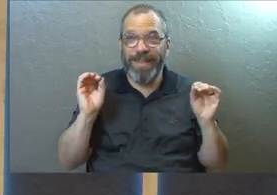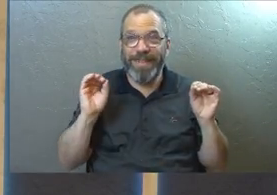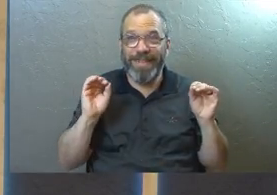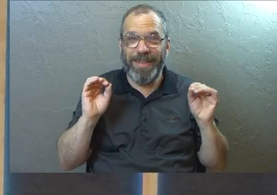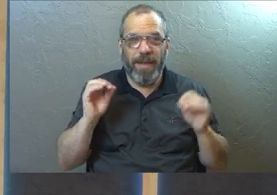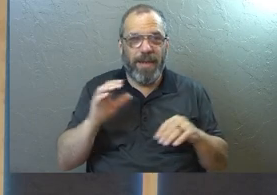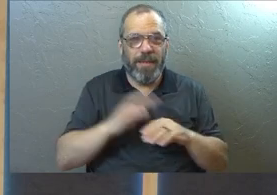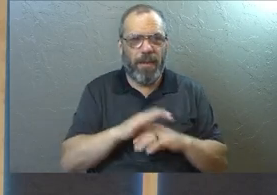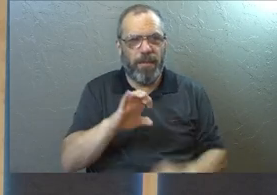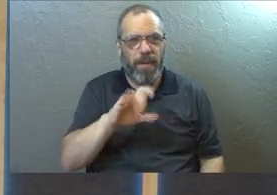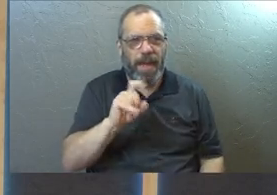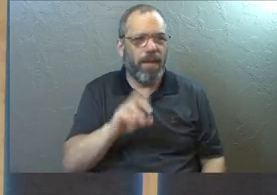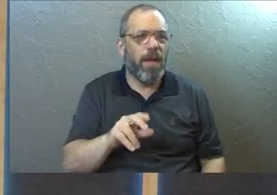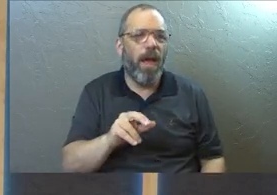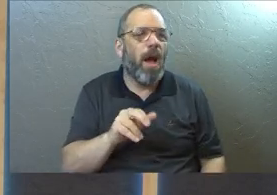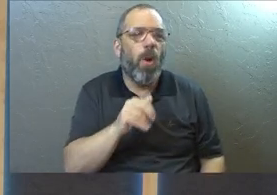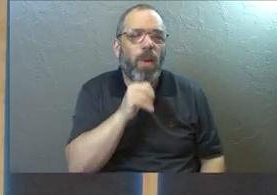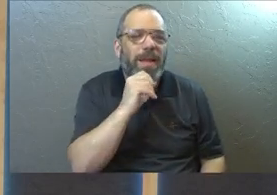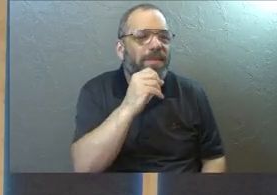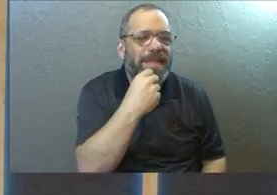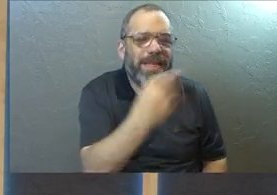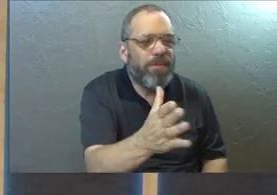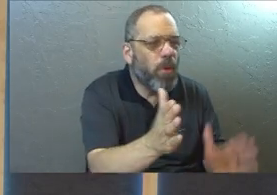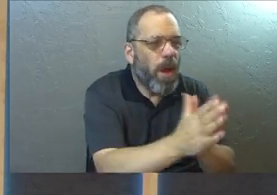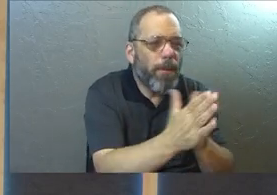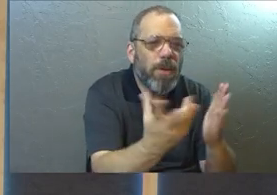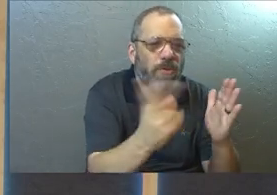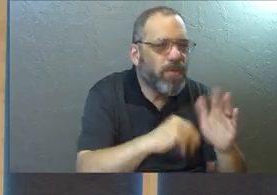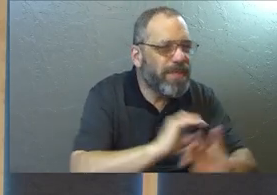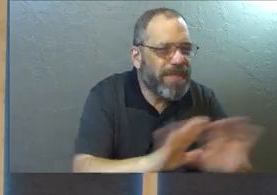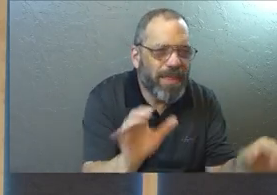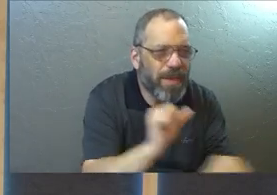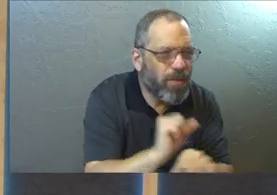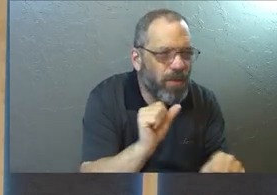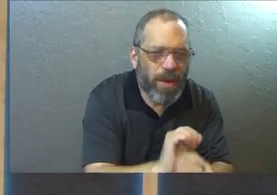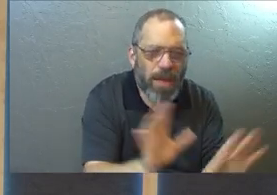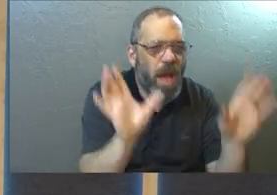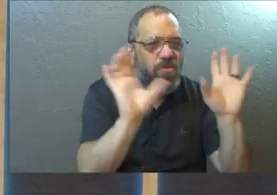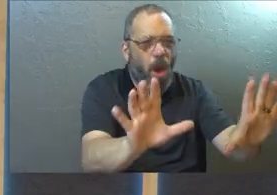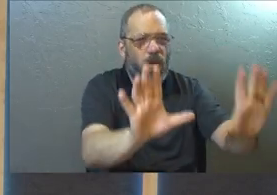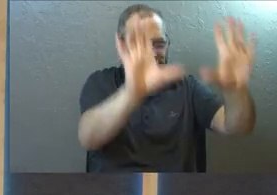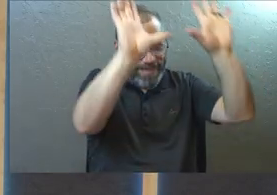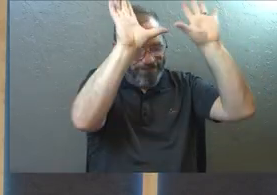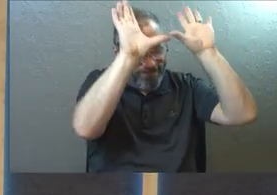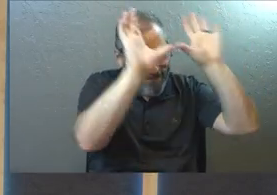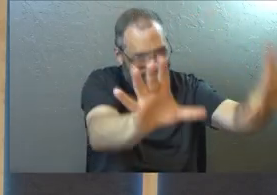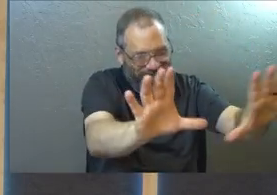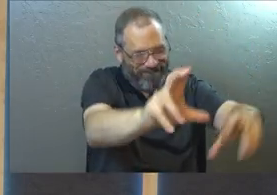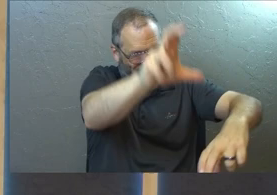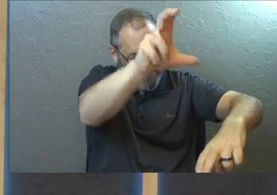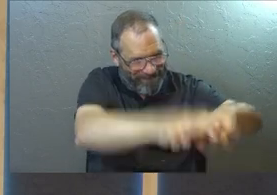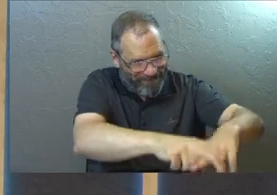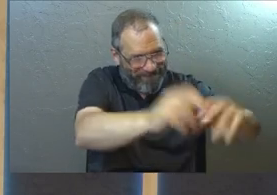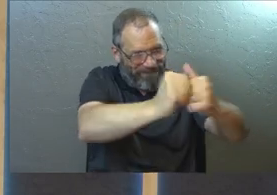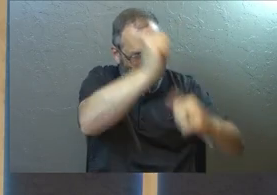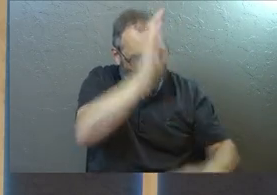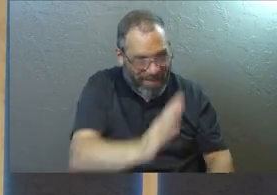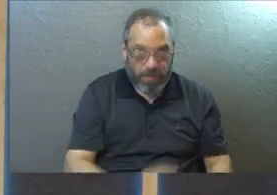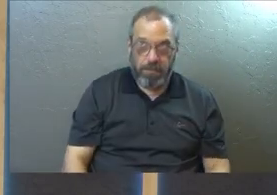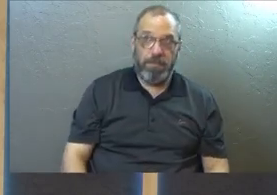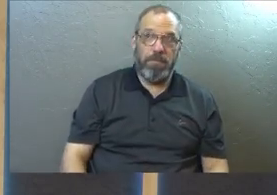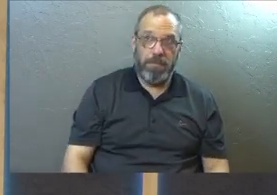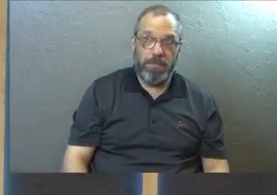Some of the elders even said, we're not even going to give you books to read or work to do while you're there. Like, like, no, no, just, just sit before God. So wise.